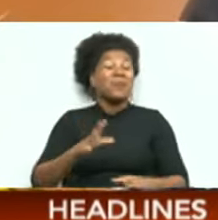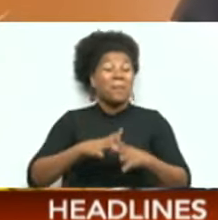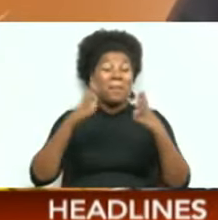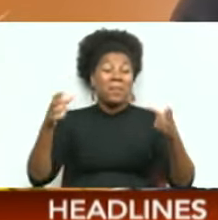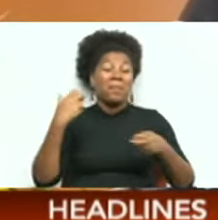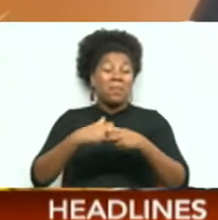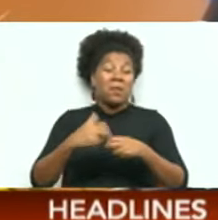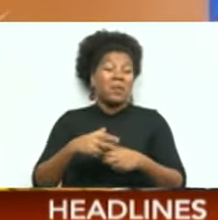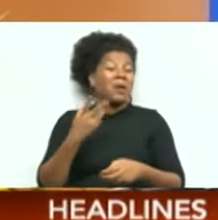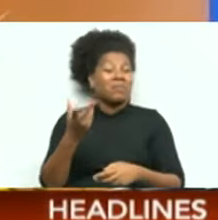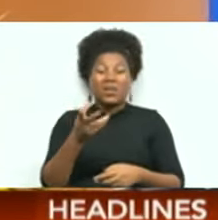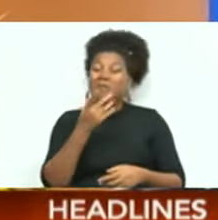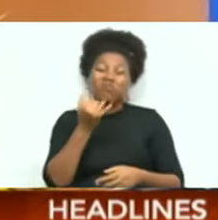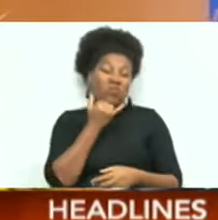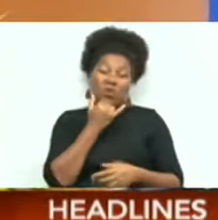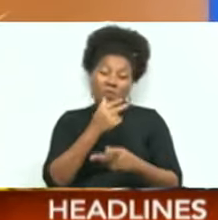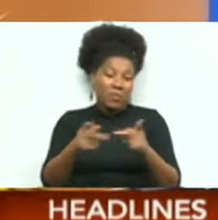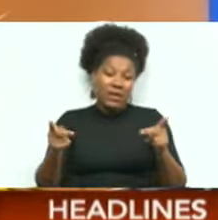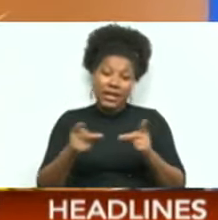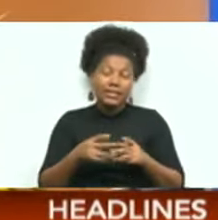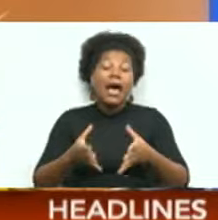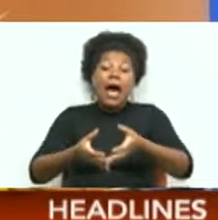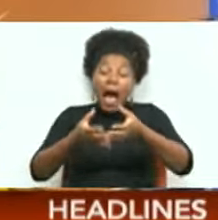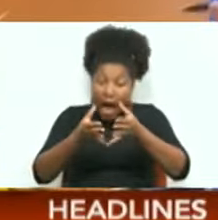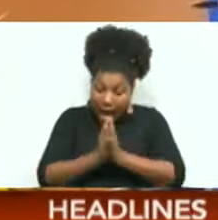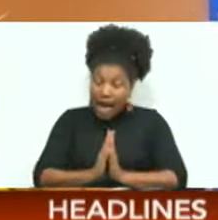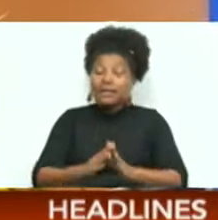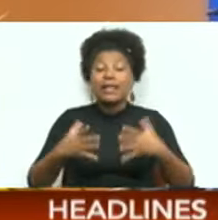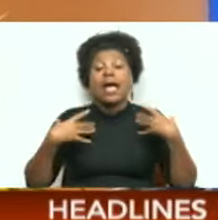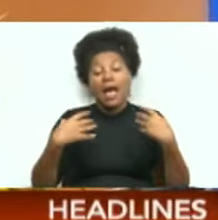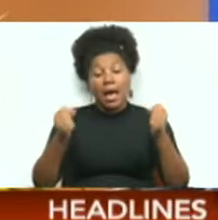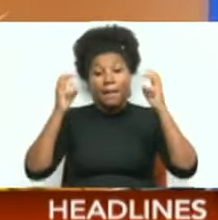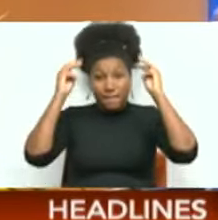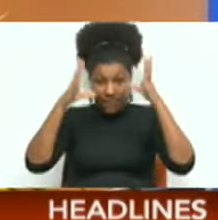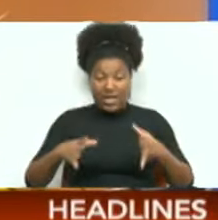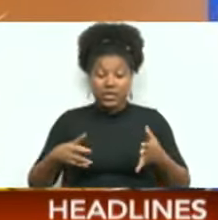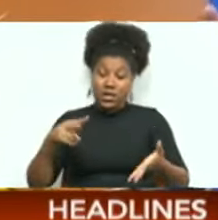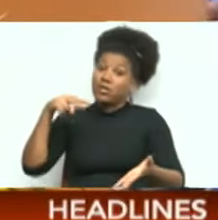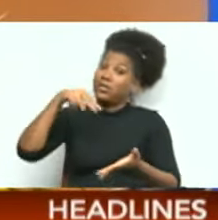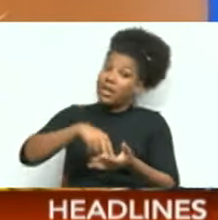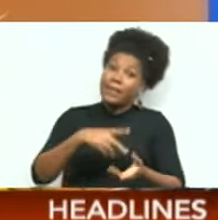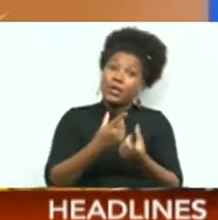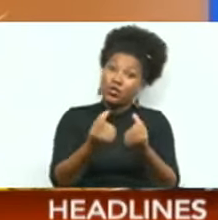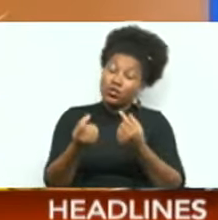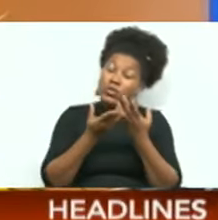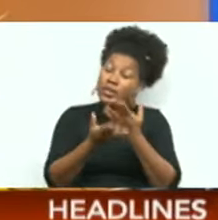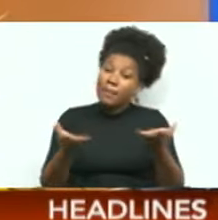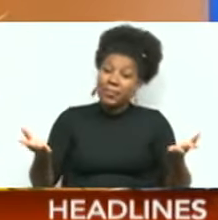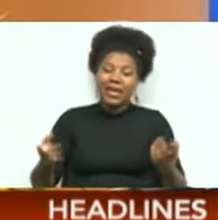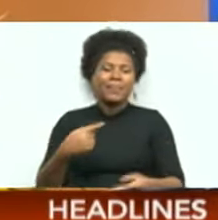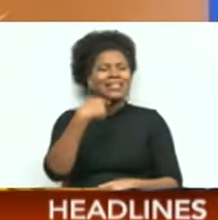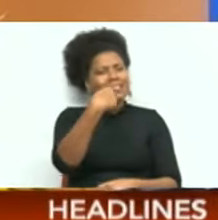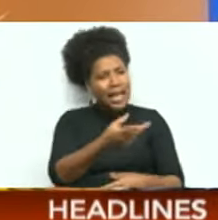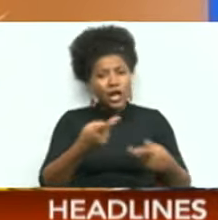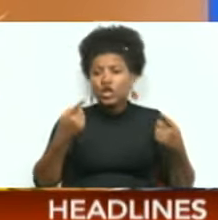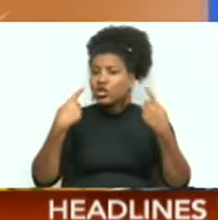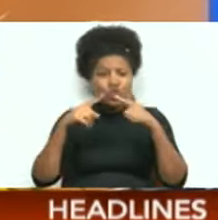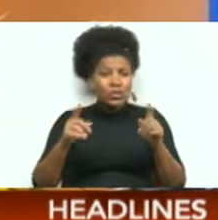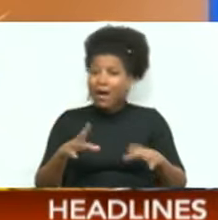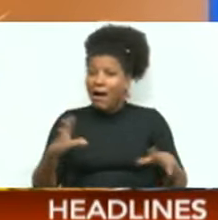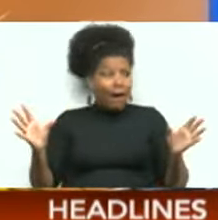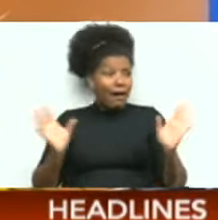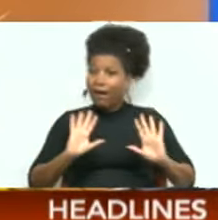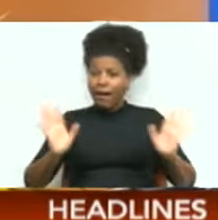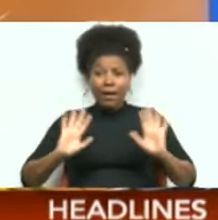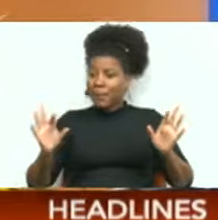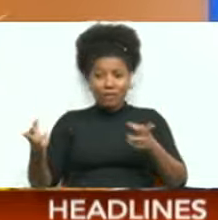on Health Minister Terence D'Alsing to immediately step in. But the health minister tells CNC3 News that it is not his responsibility and directed